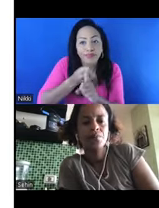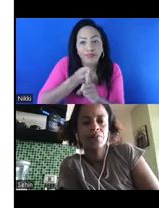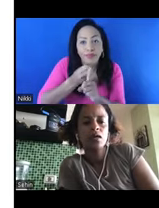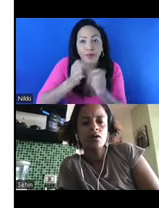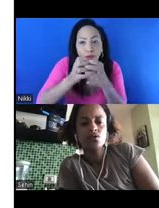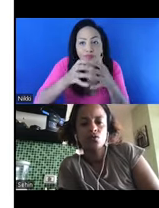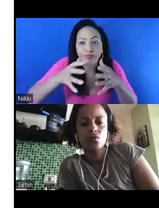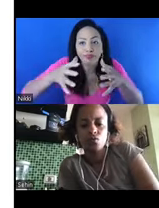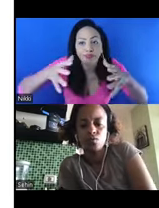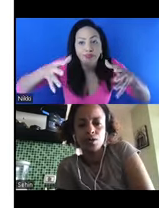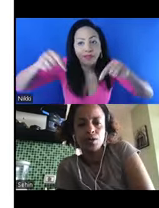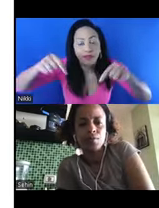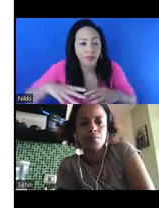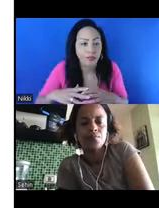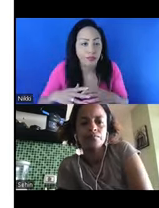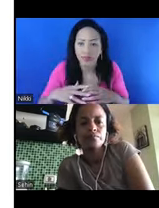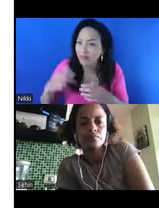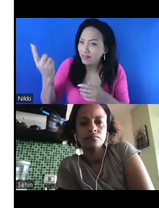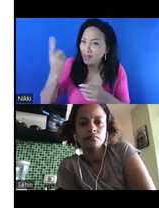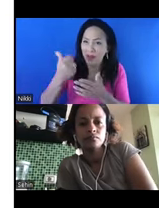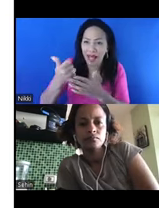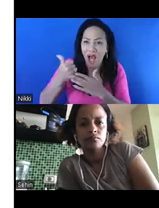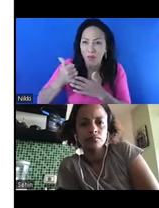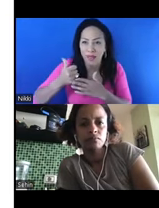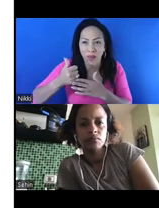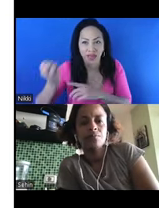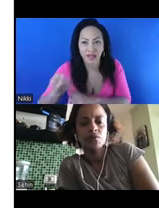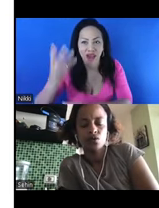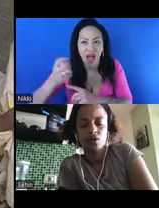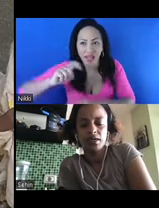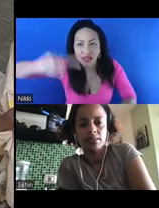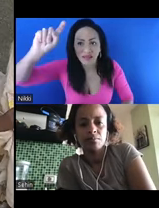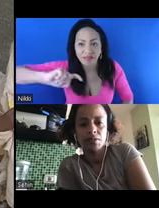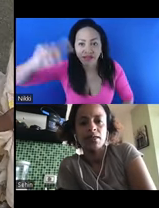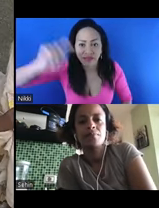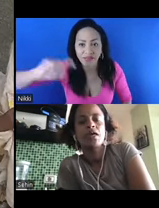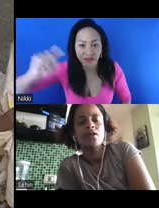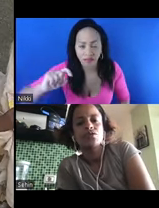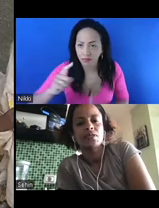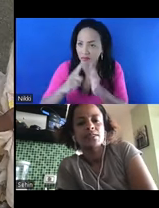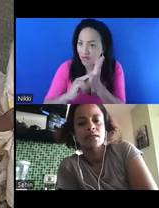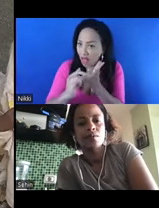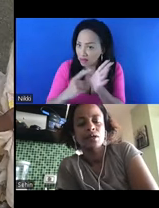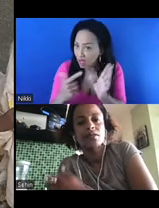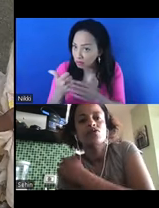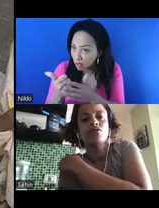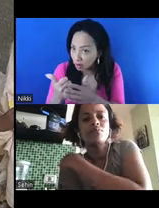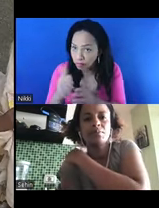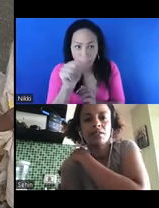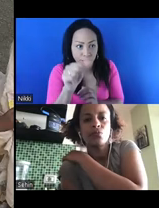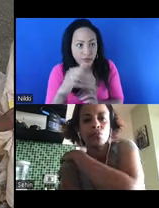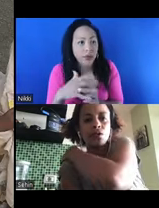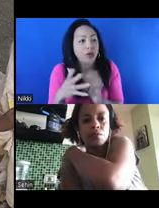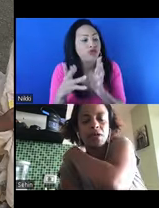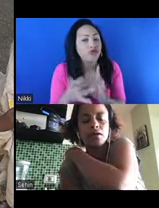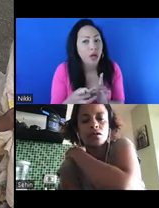Okay. So... I can do it. Just let me know. Yeah. So go ahead, Elsa, please. Yeah. So this is, in terms of movement